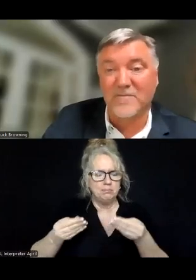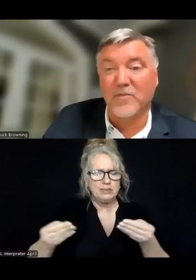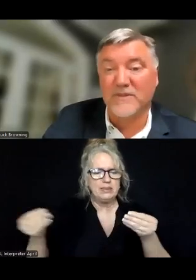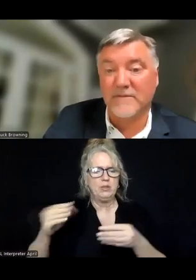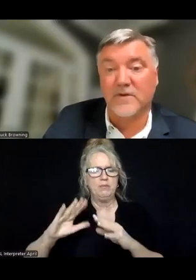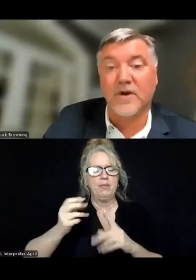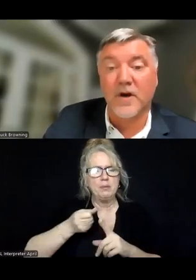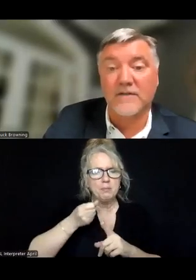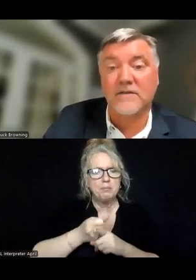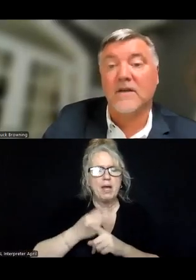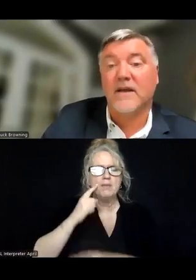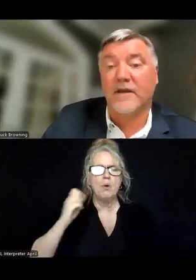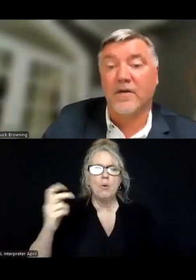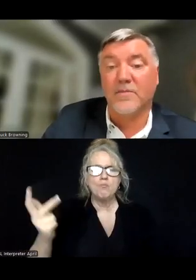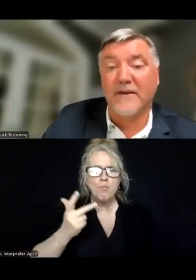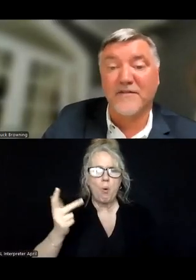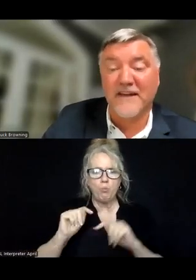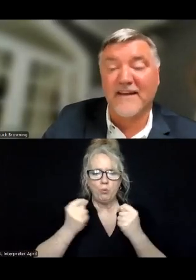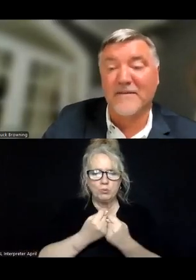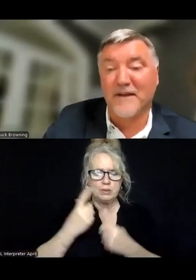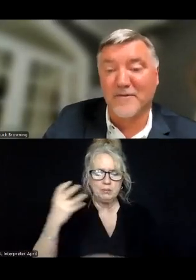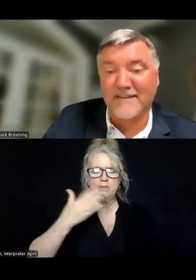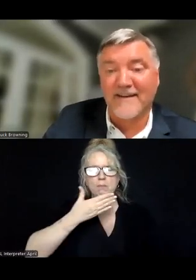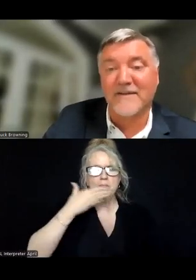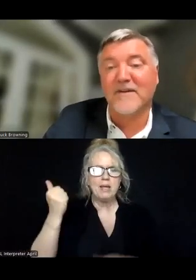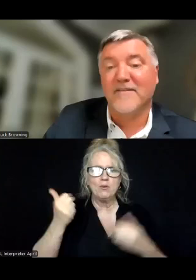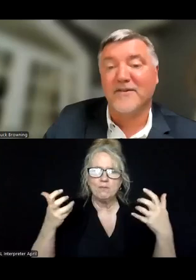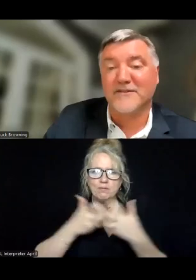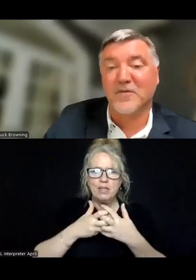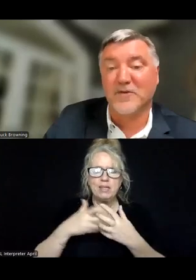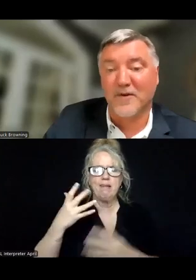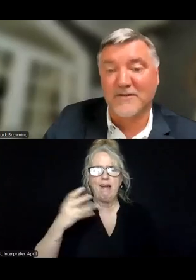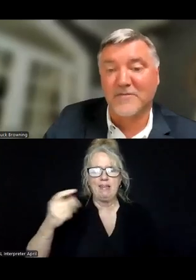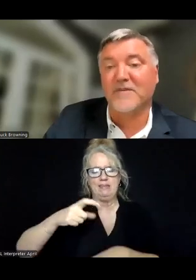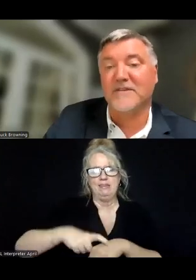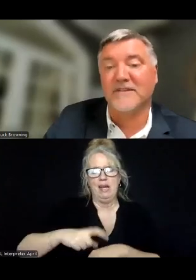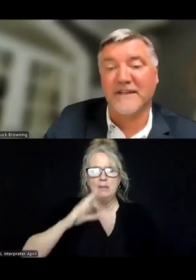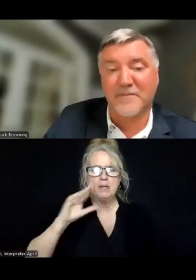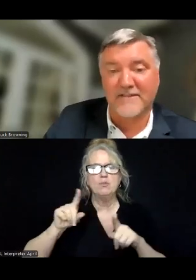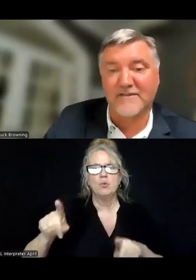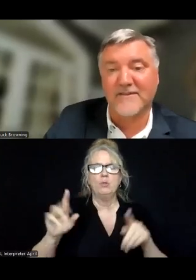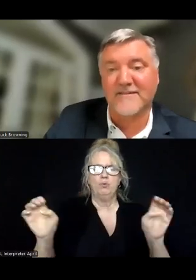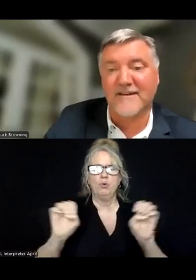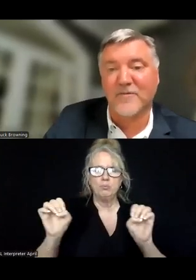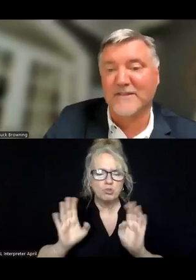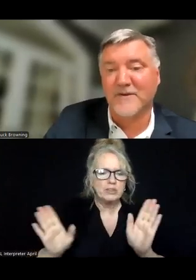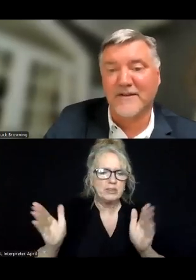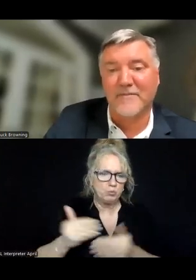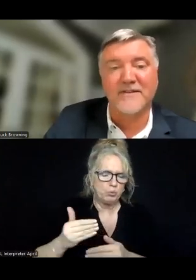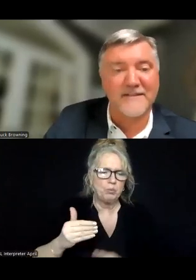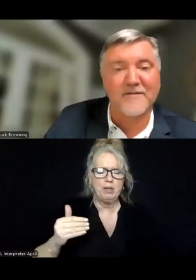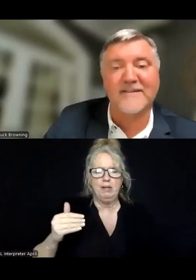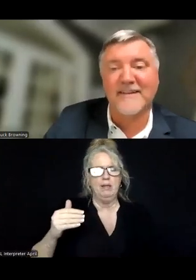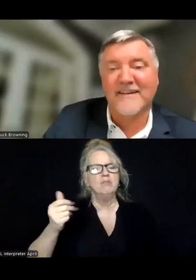the impact of mobile teams on cost and on better fit at the better right time versus going to emergency room visits and inpatient units. I